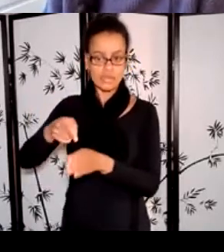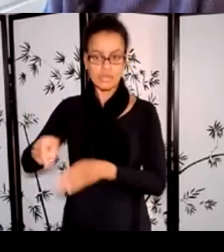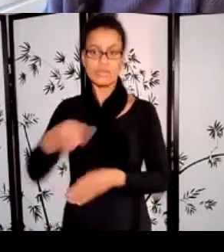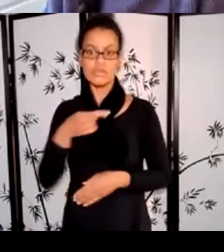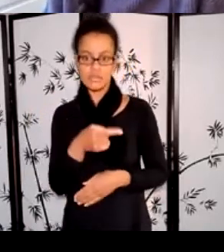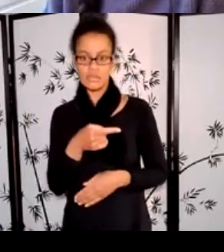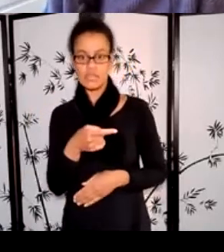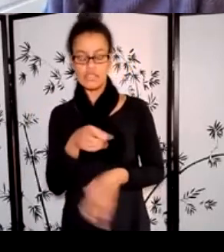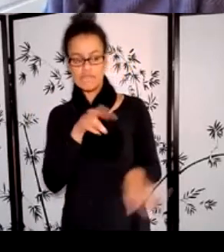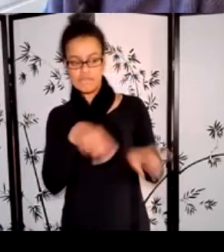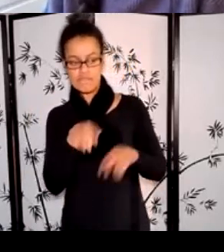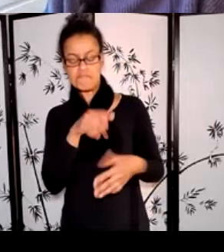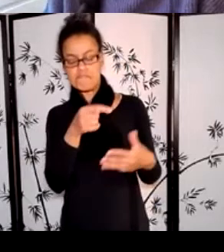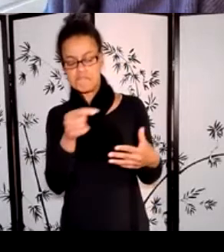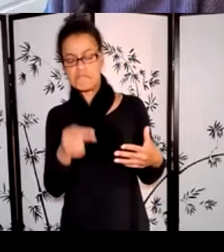of staff.